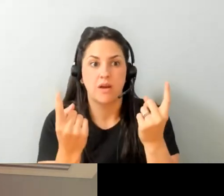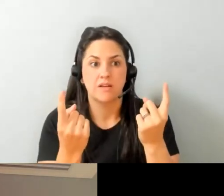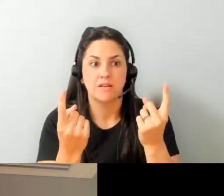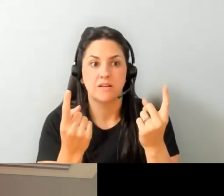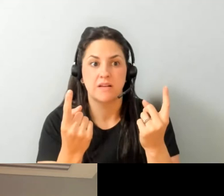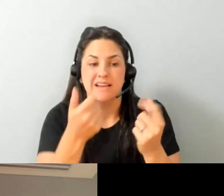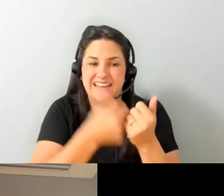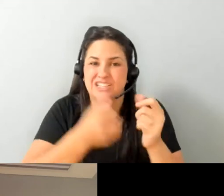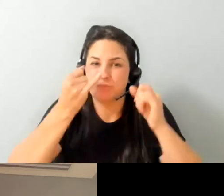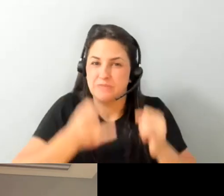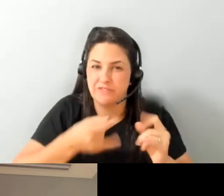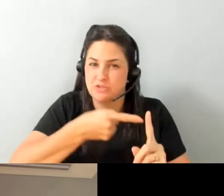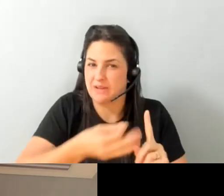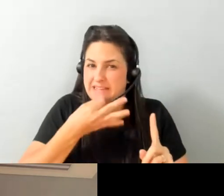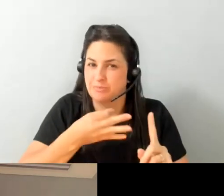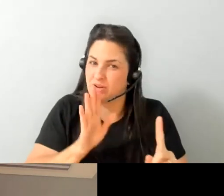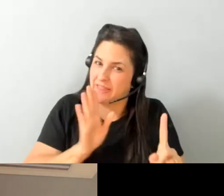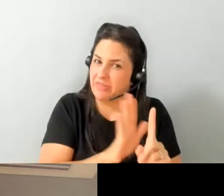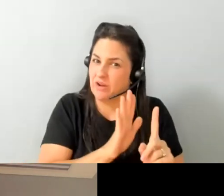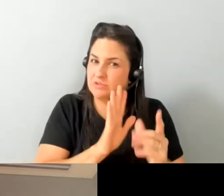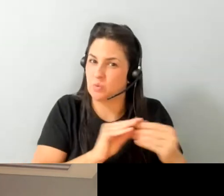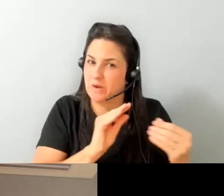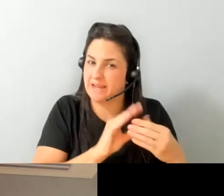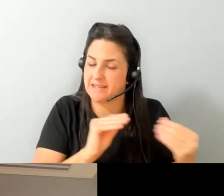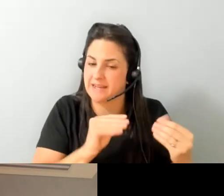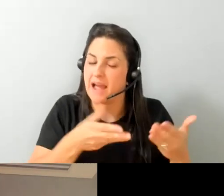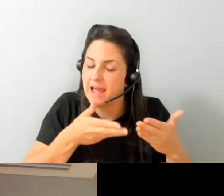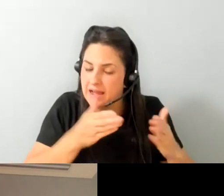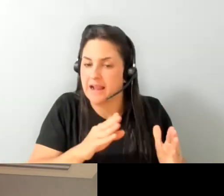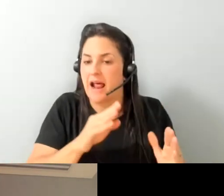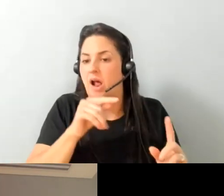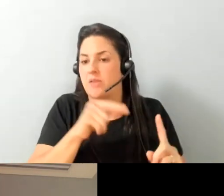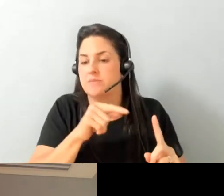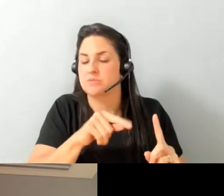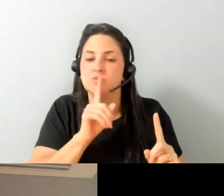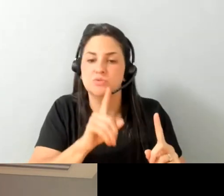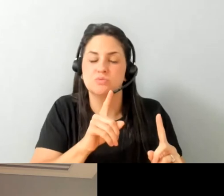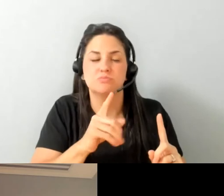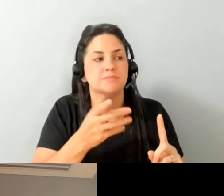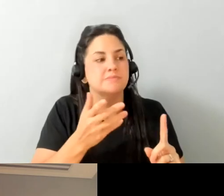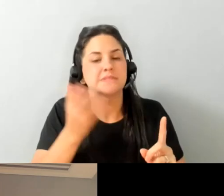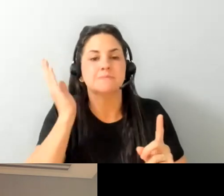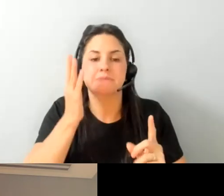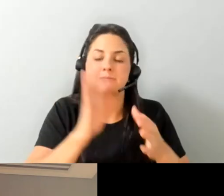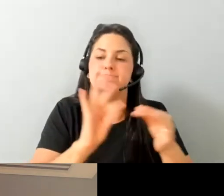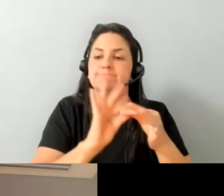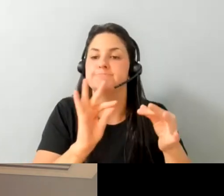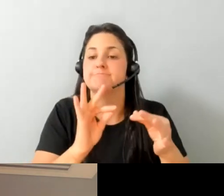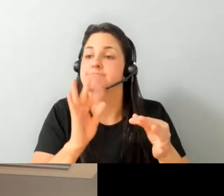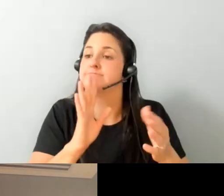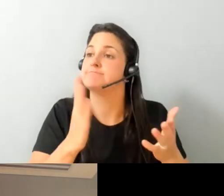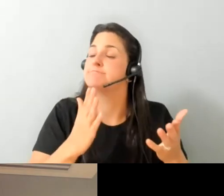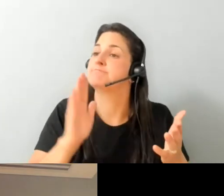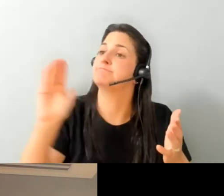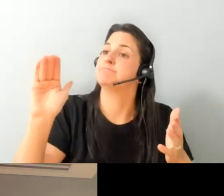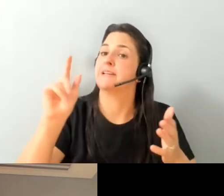own story um so allowing them to have space to speak and see what accommodations might possibly need or possibly